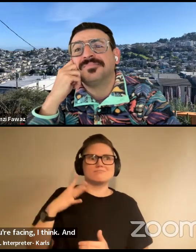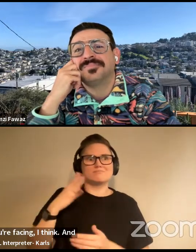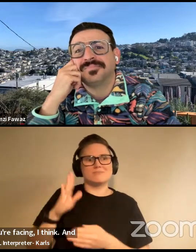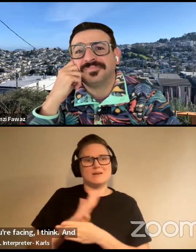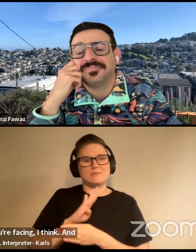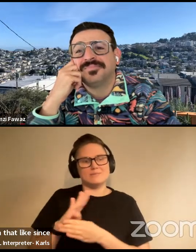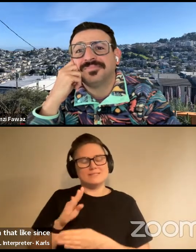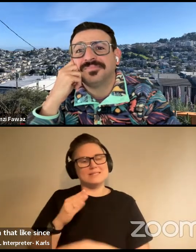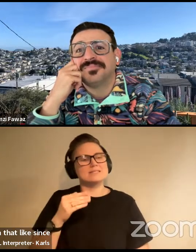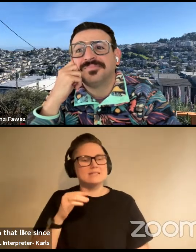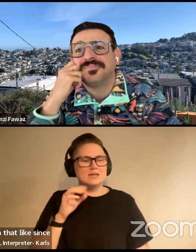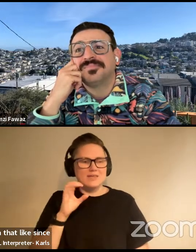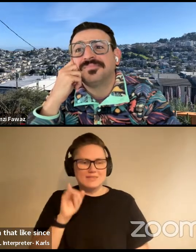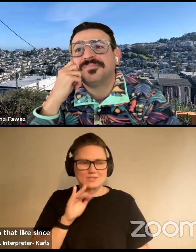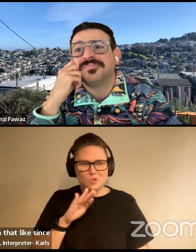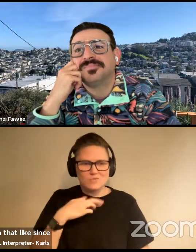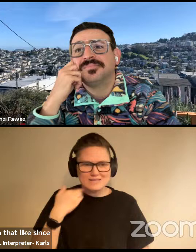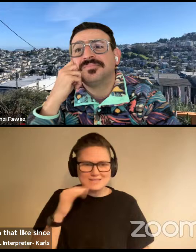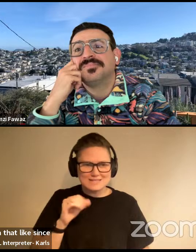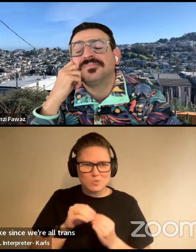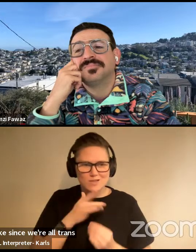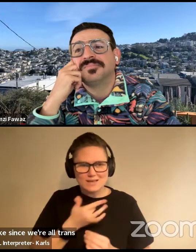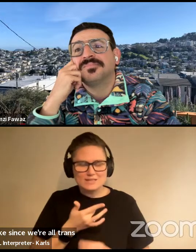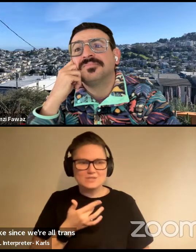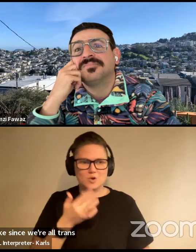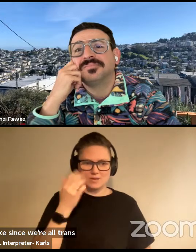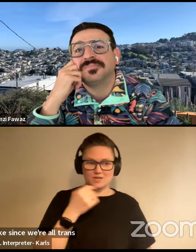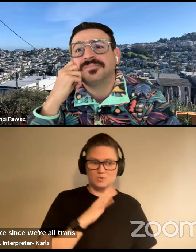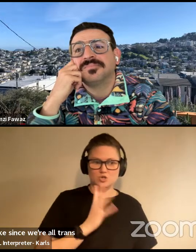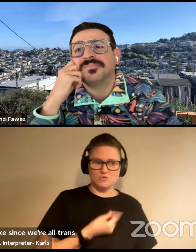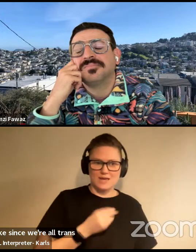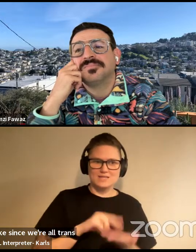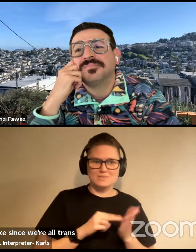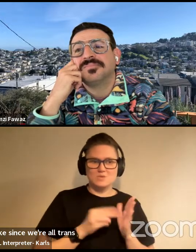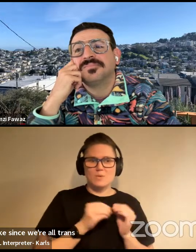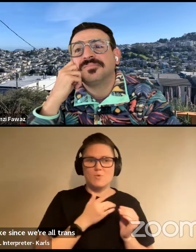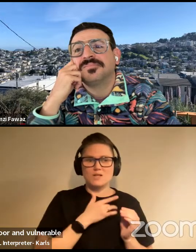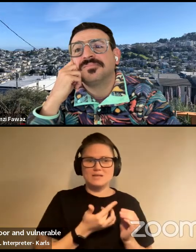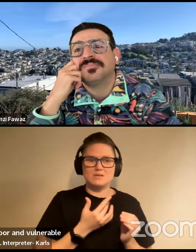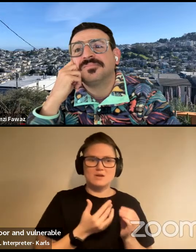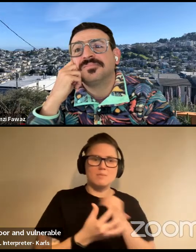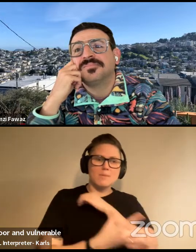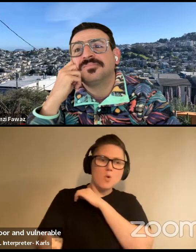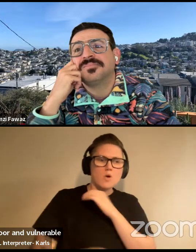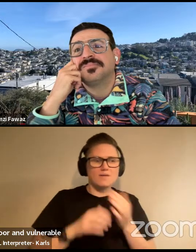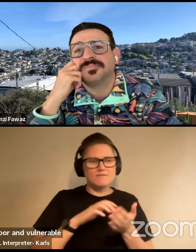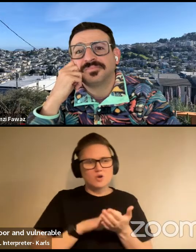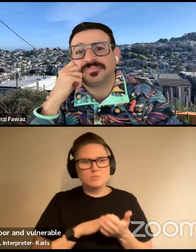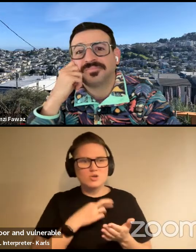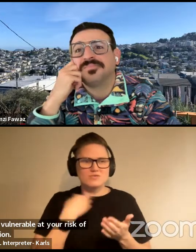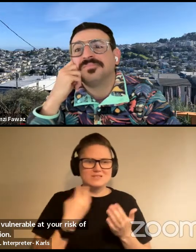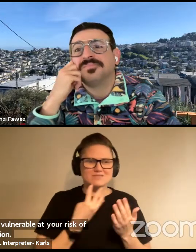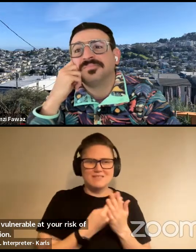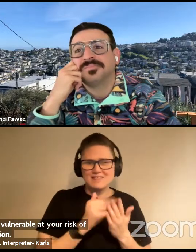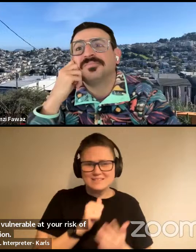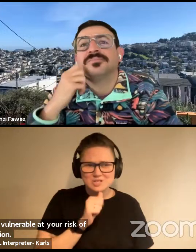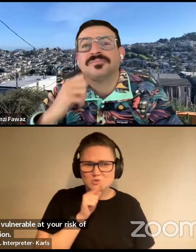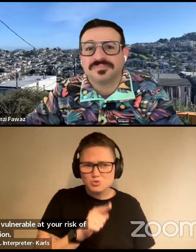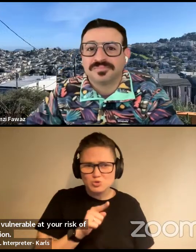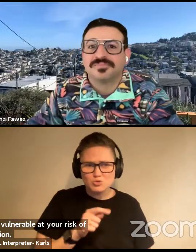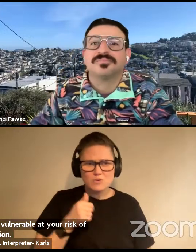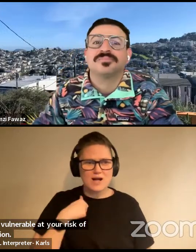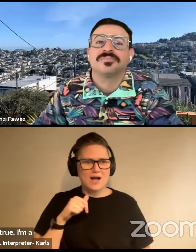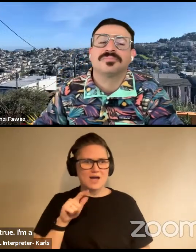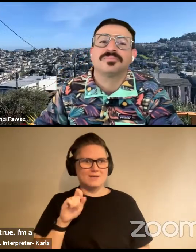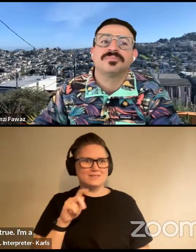we are like likely to be poor and vulnerable and are risking incarceration. That is just not true. I'm a tenured full professor.